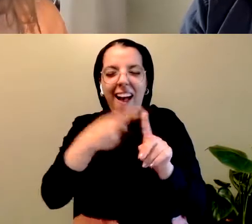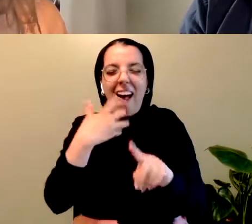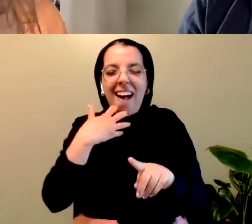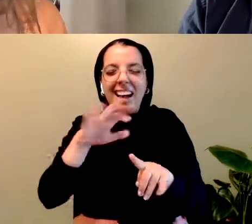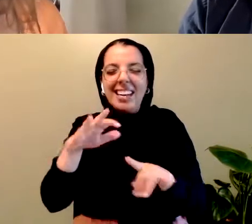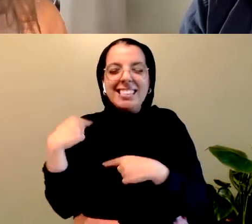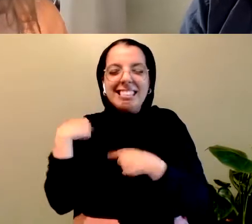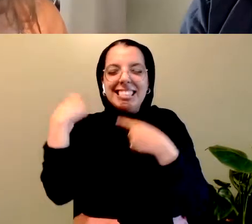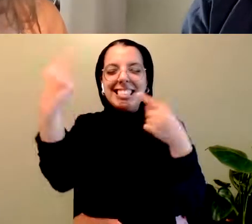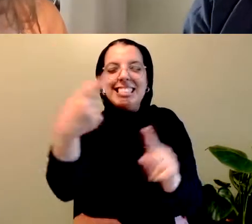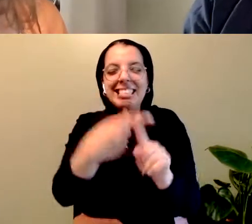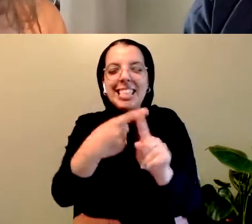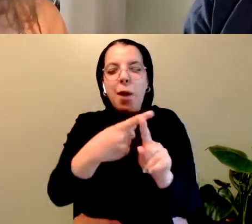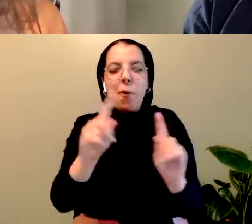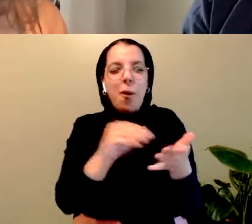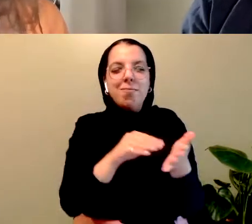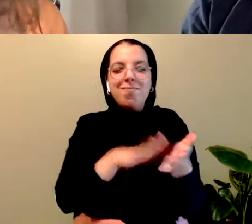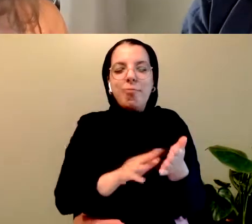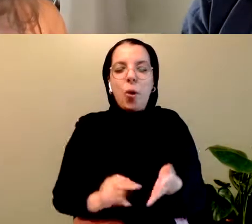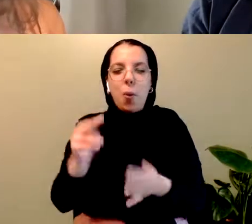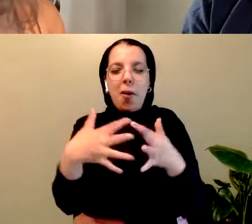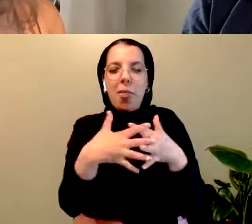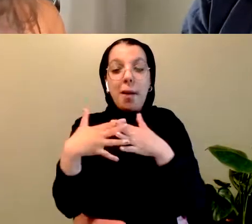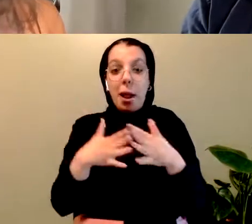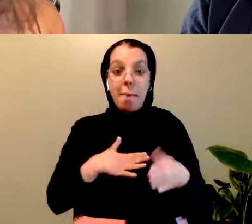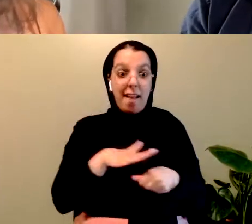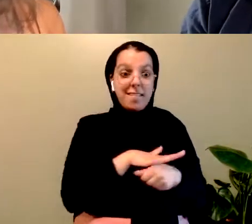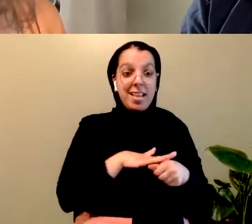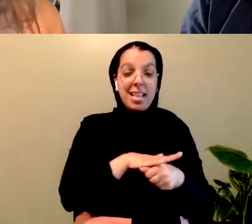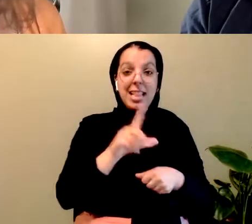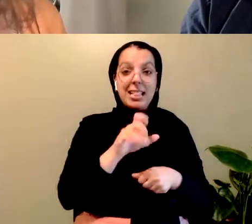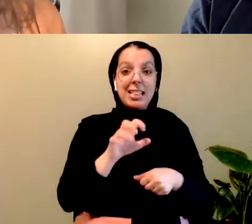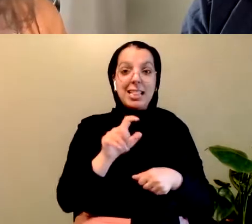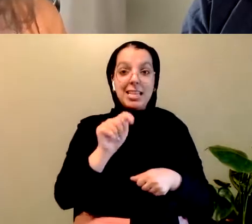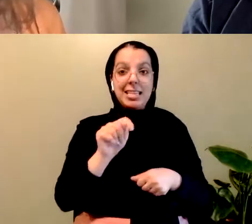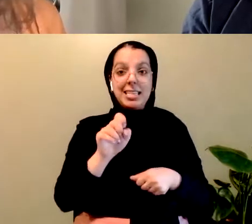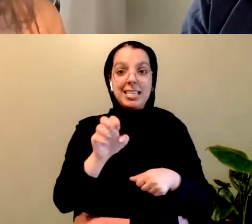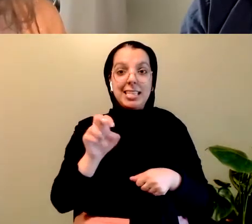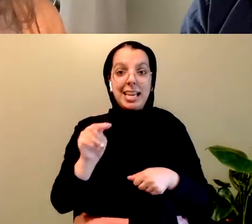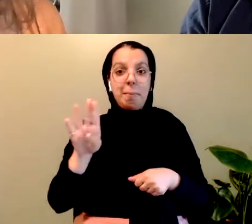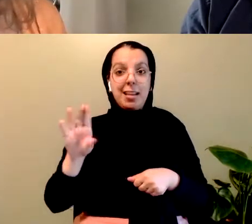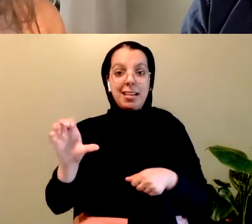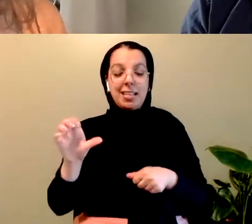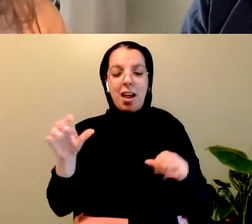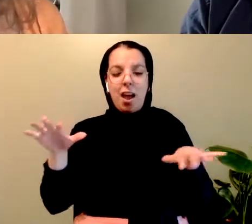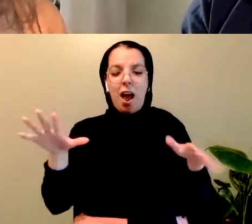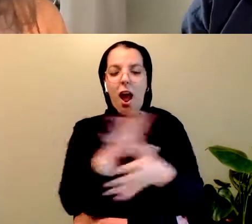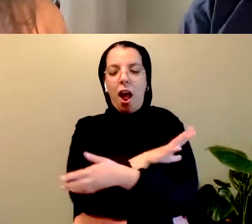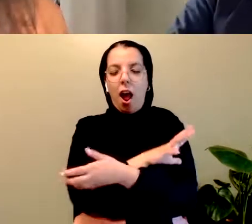North America. My village of Lytton, D.C. was razed to the ground by wildfire sparked by